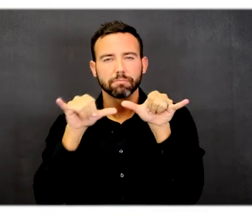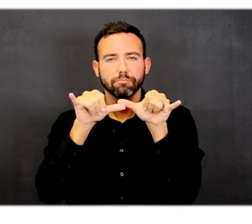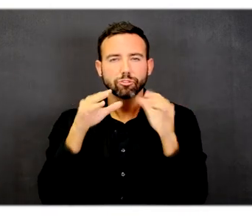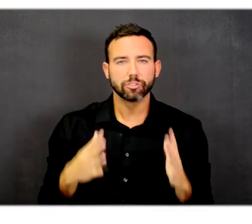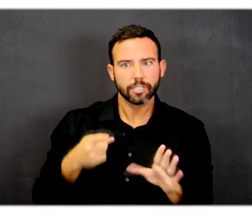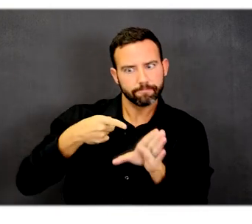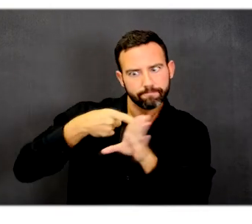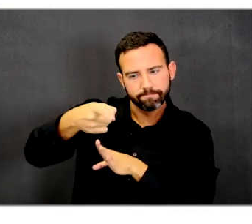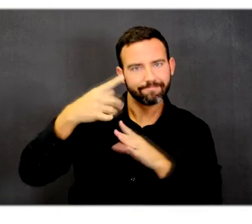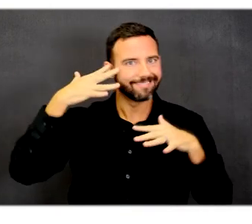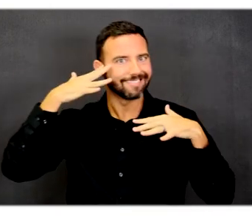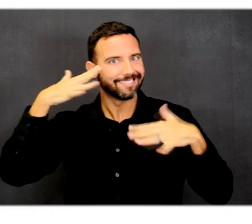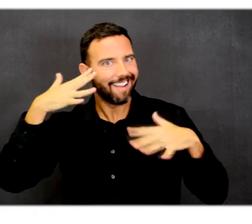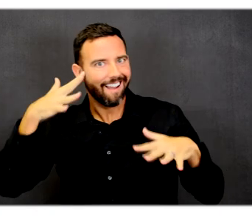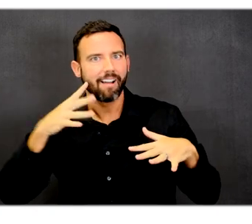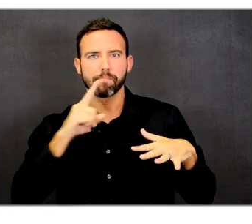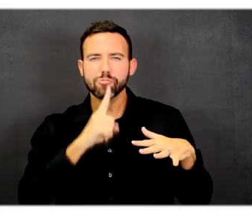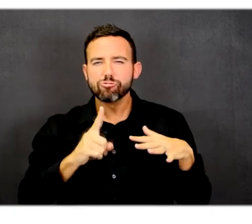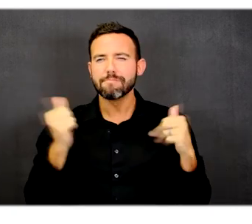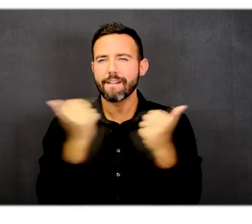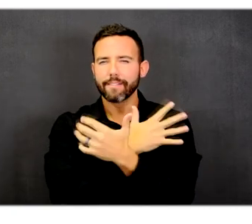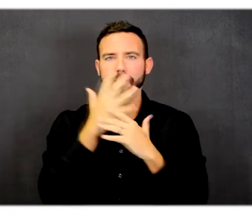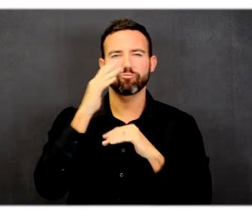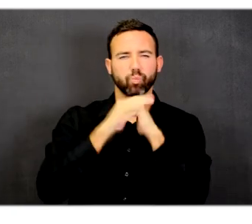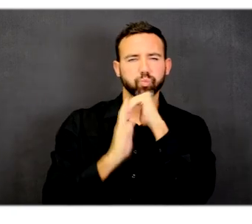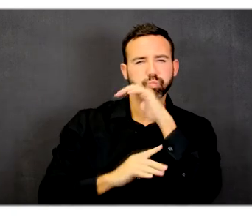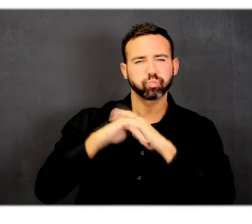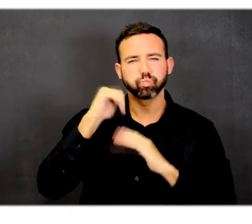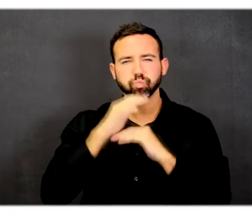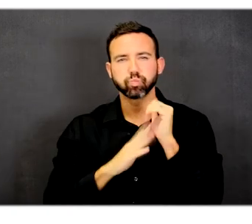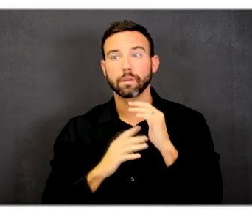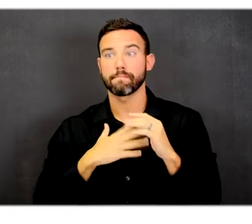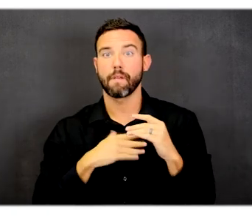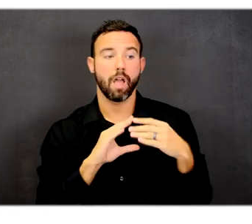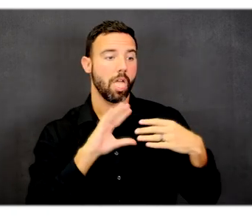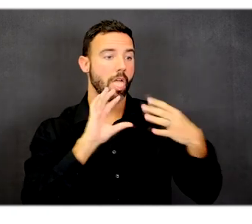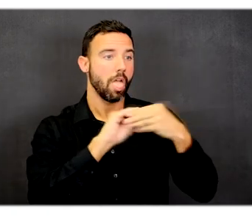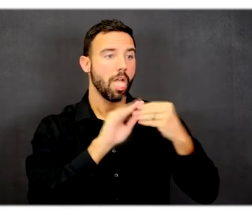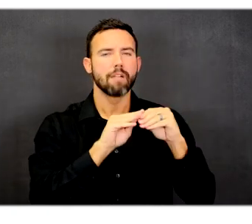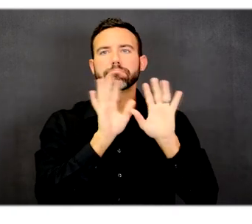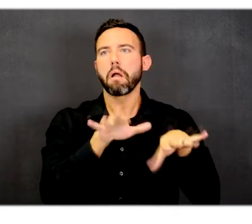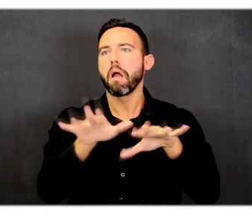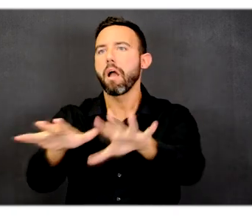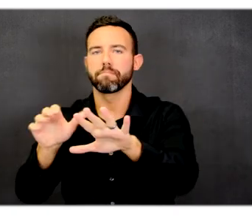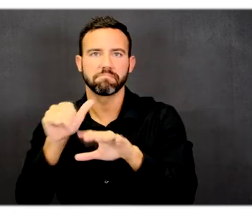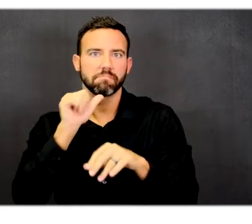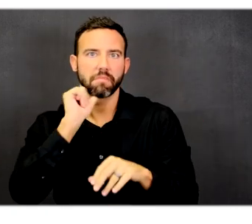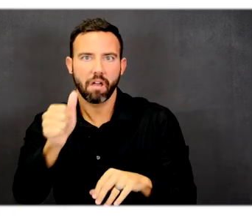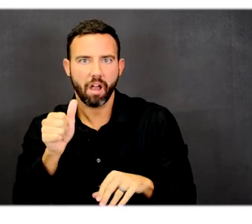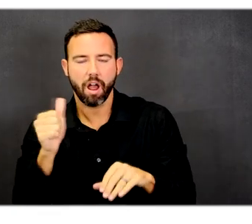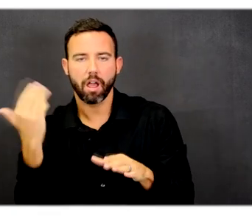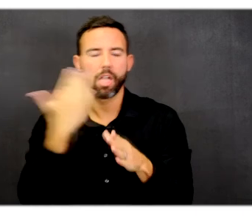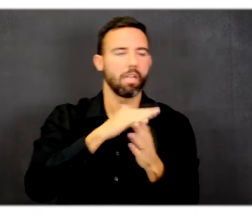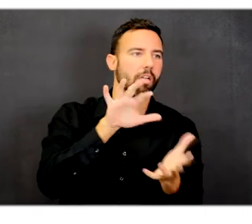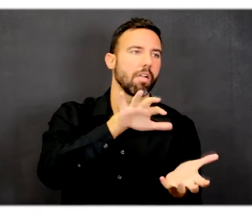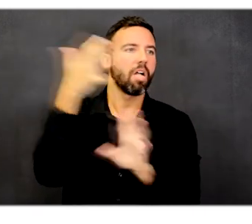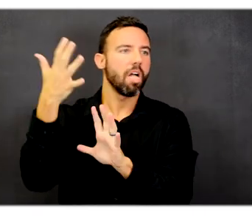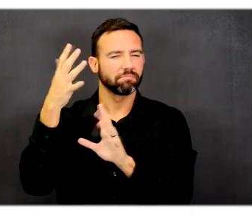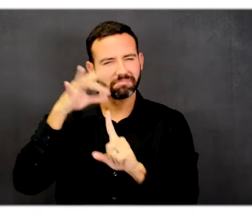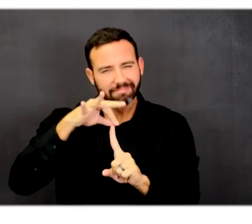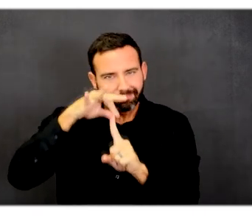comfortable noise levels, avoid interference with conversations, and limit the roar of noise by using special acoustic treatments.